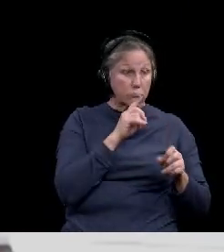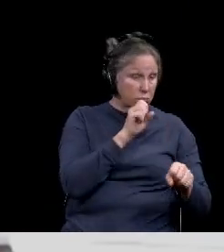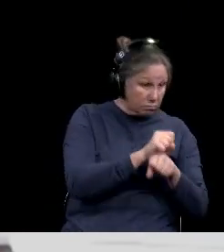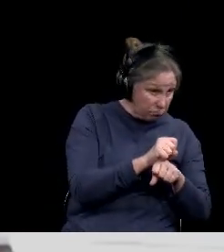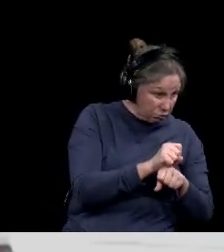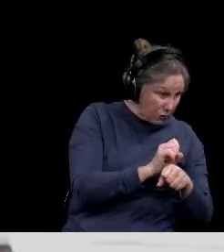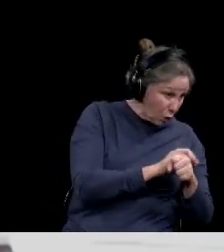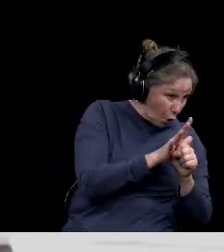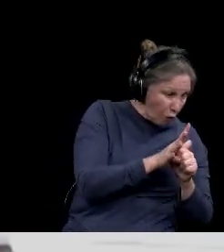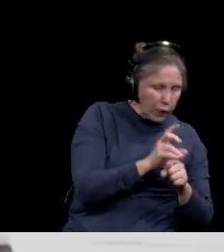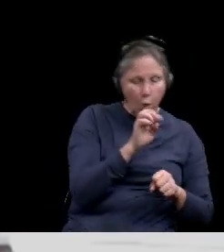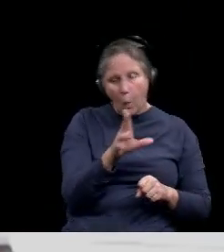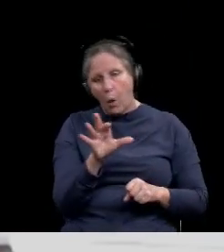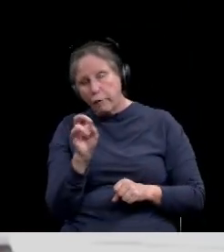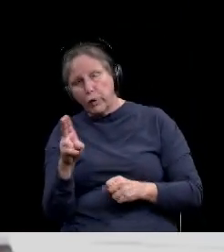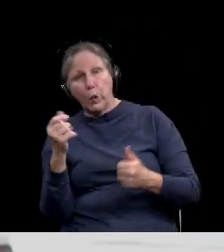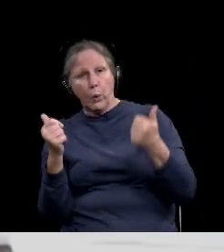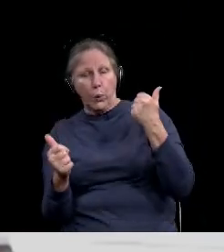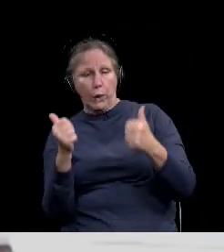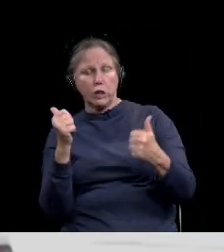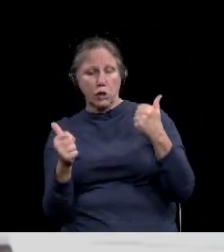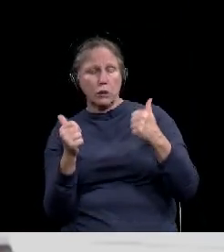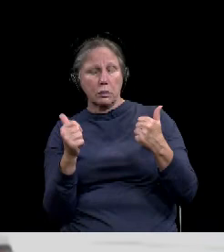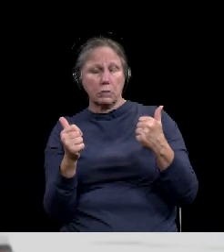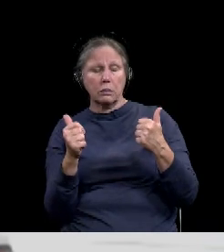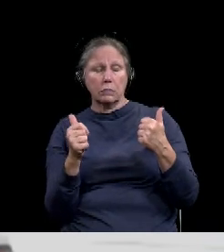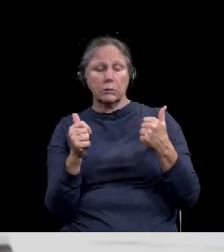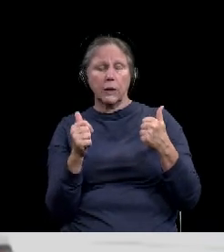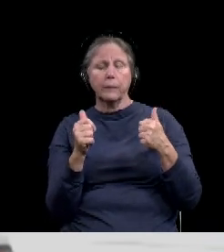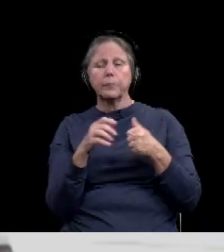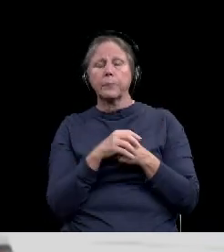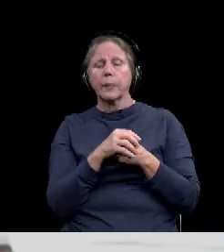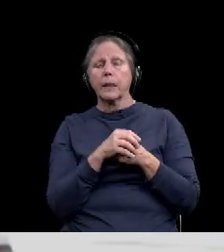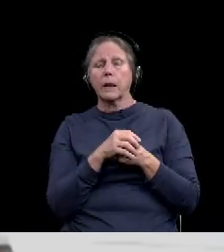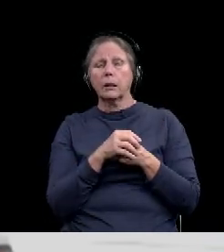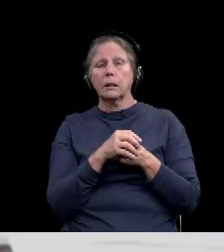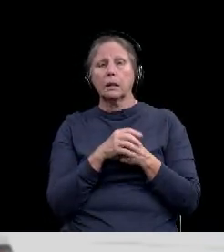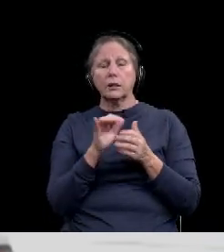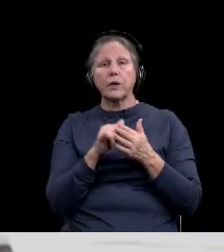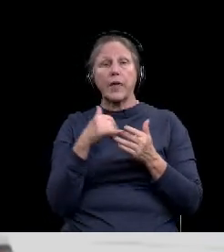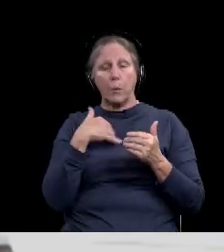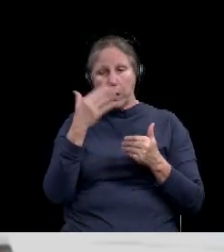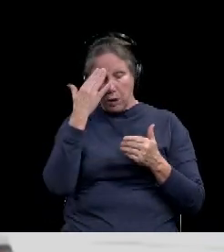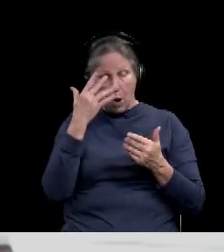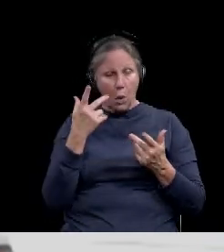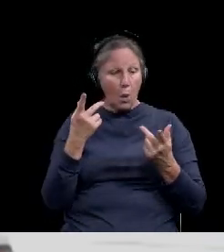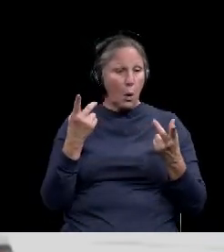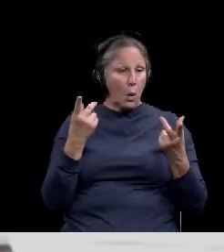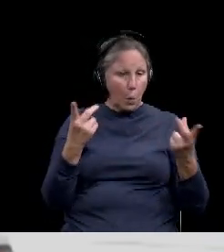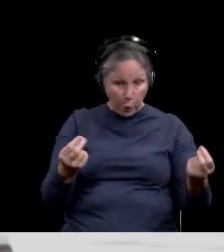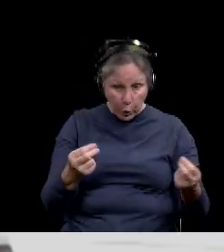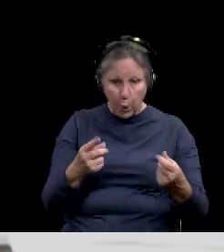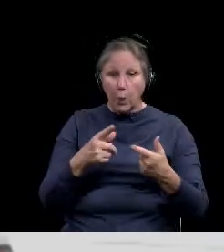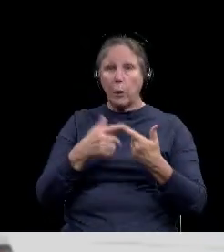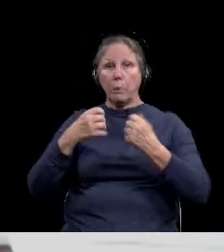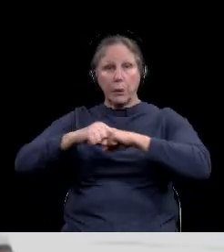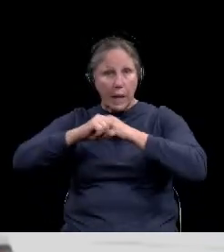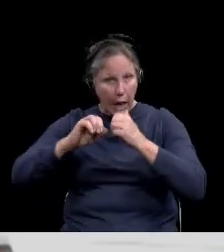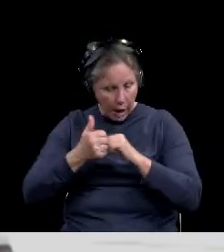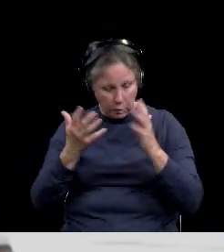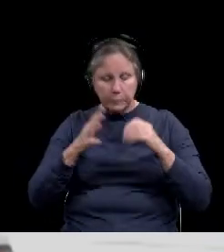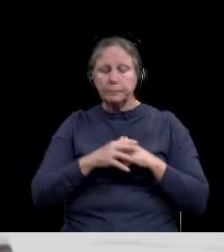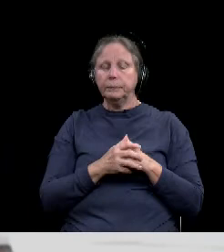uh, is this really a flu? Is this, uh, coronavirus, um, in order to adequately protect those around you? Um,